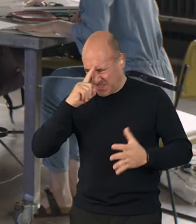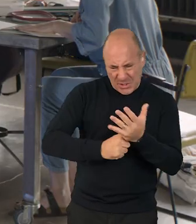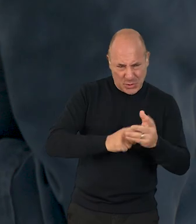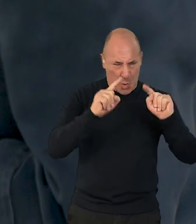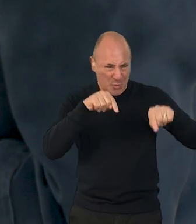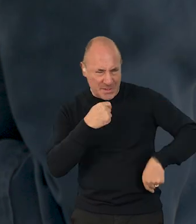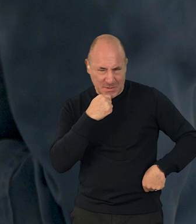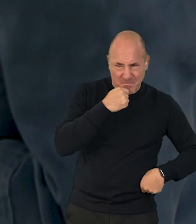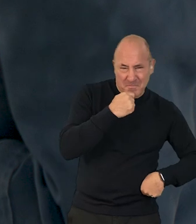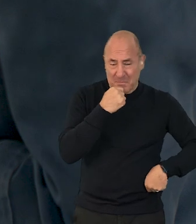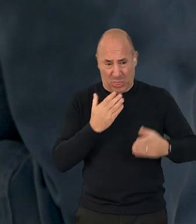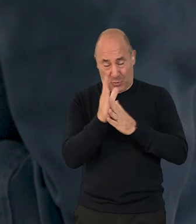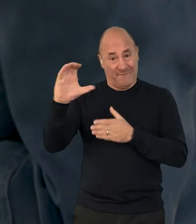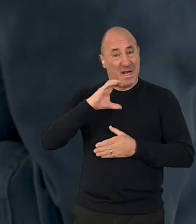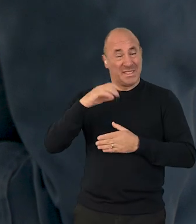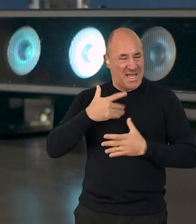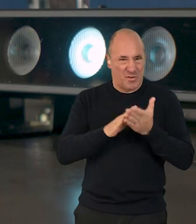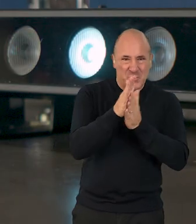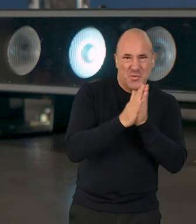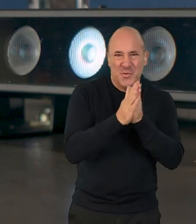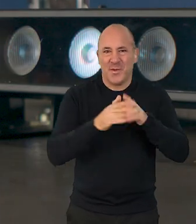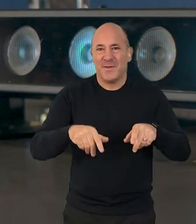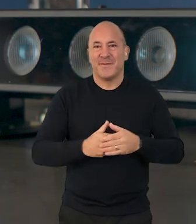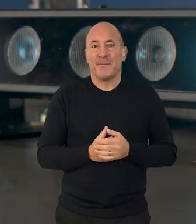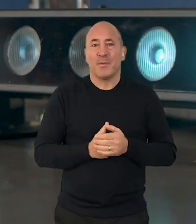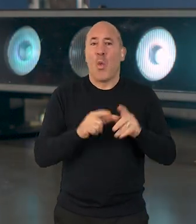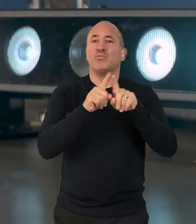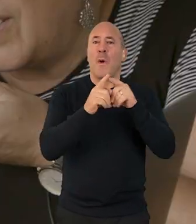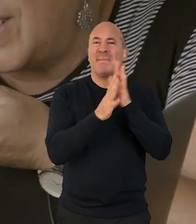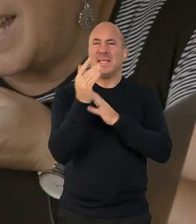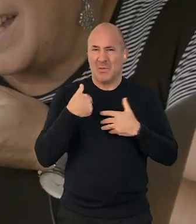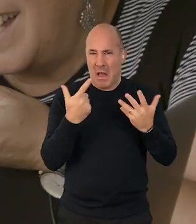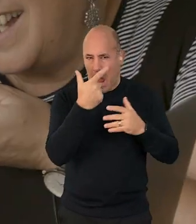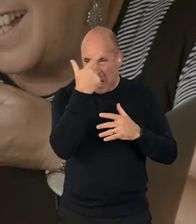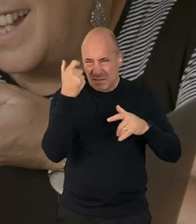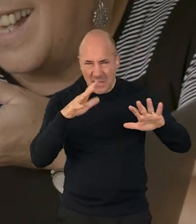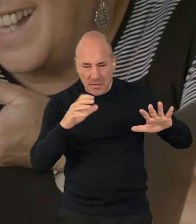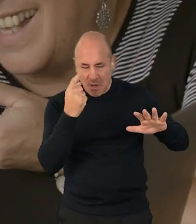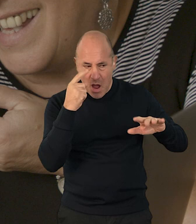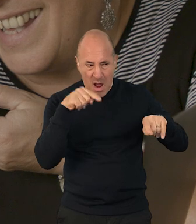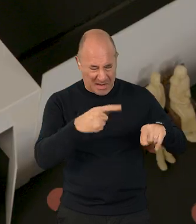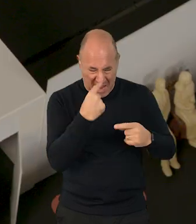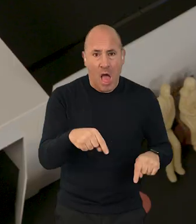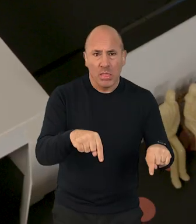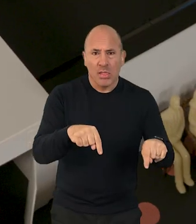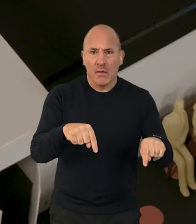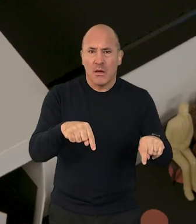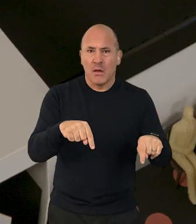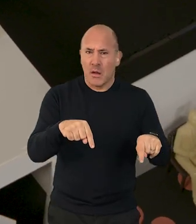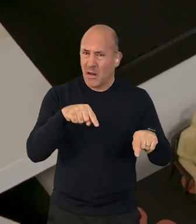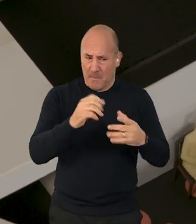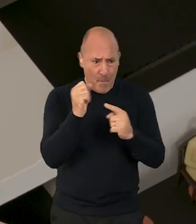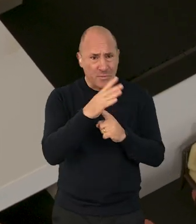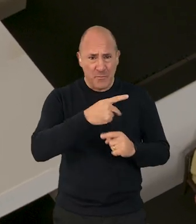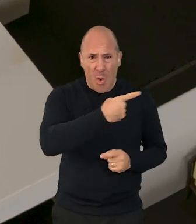massive decisions about what this can be. And it has led us to understand that we can make this work. That this work is important